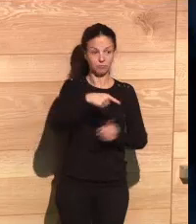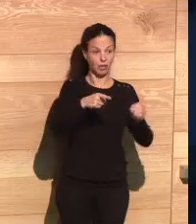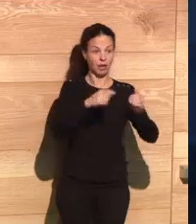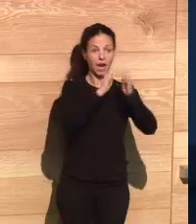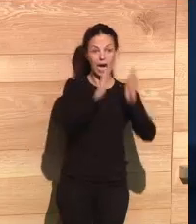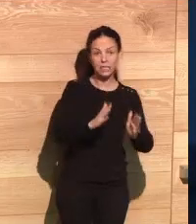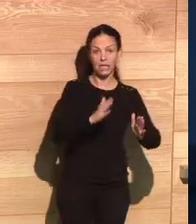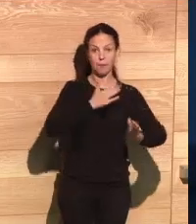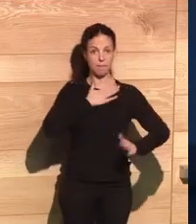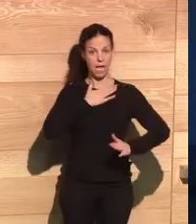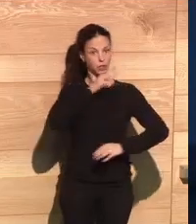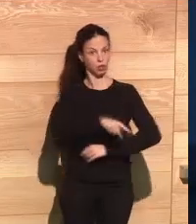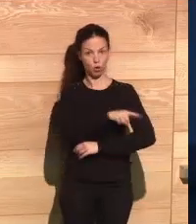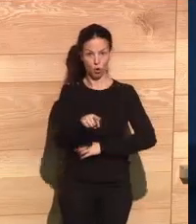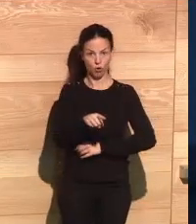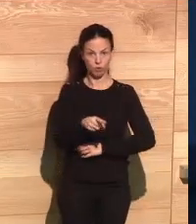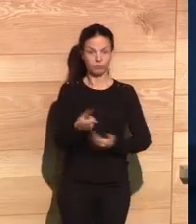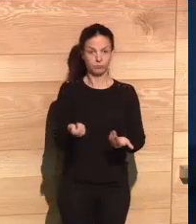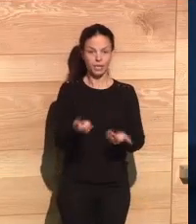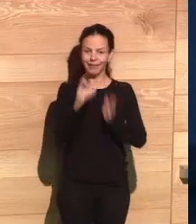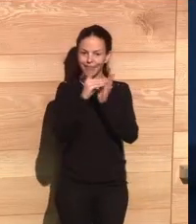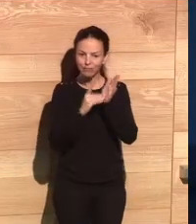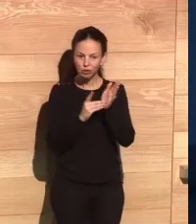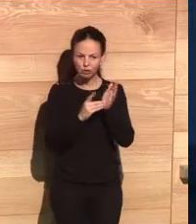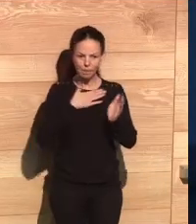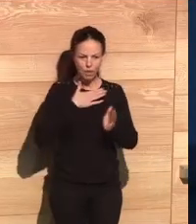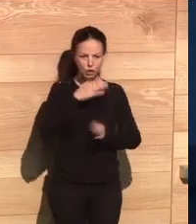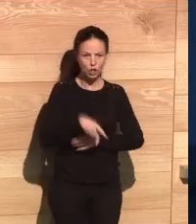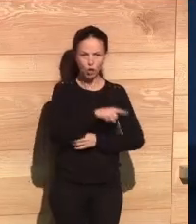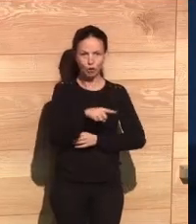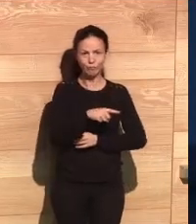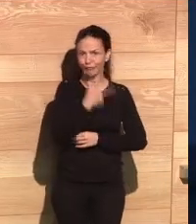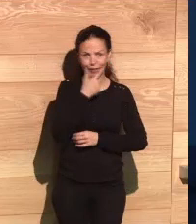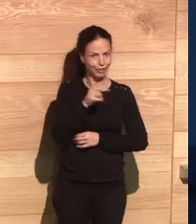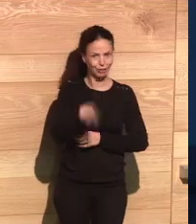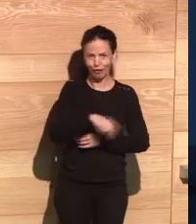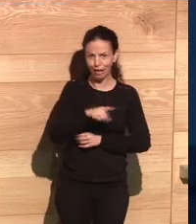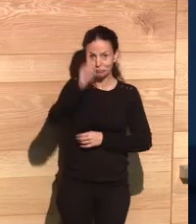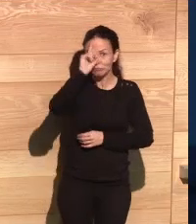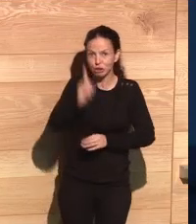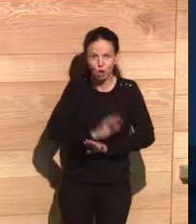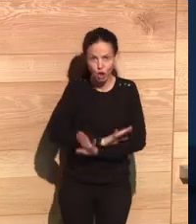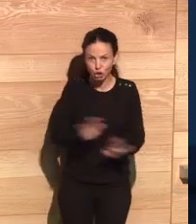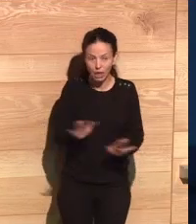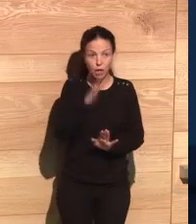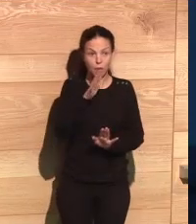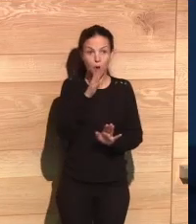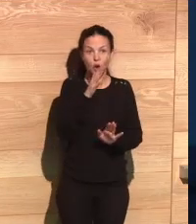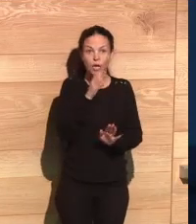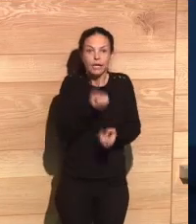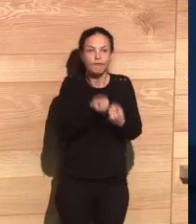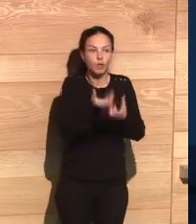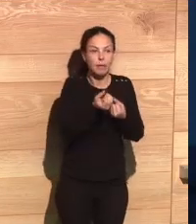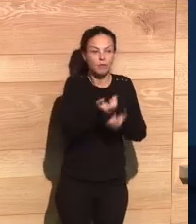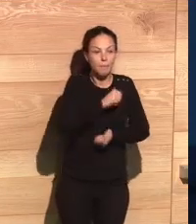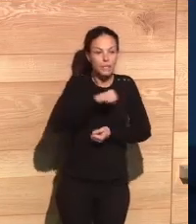you have a house, it's very easy to determine where it starts, where it ends, and what belongs to you. With data, this is not so easy.